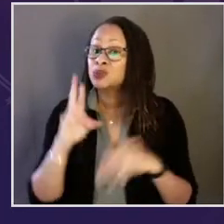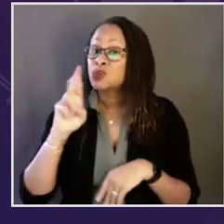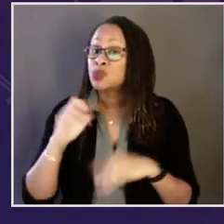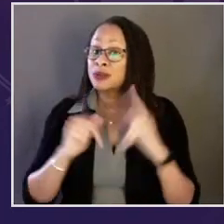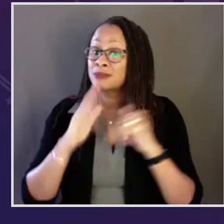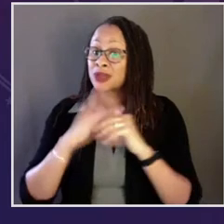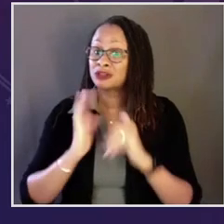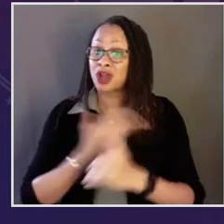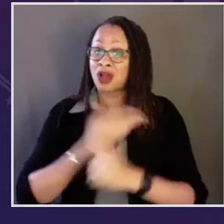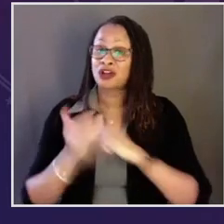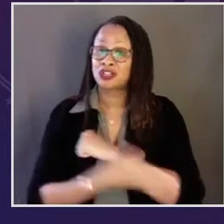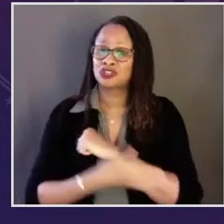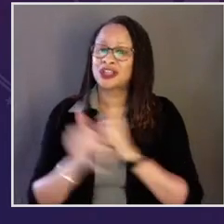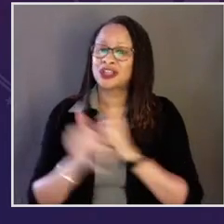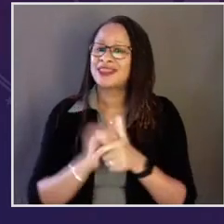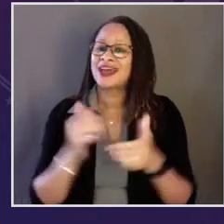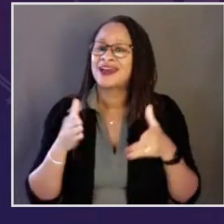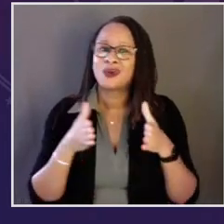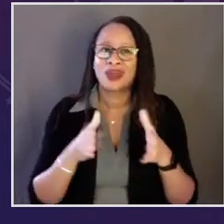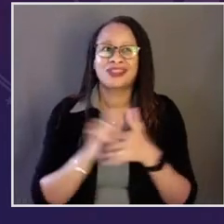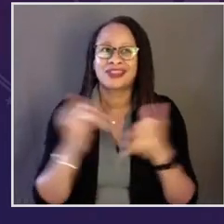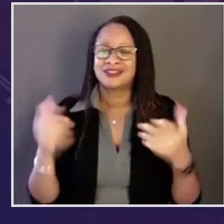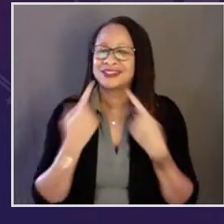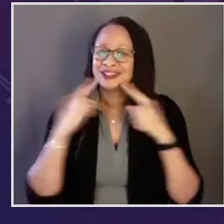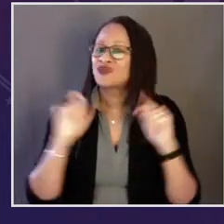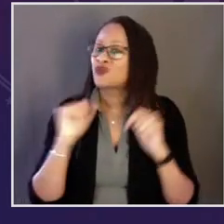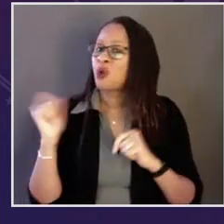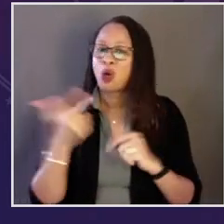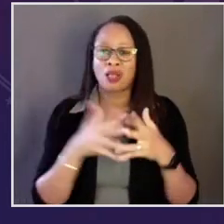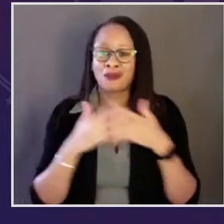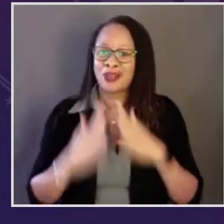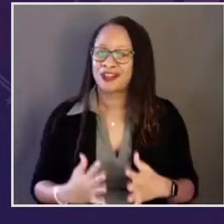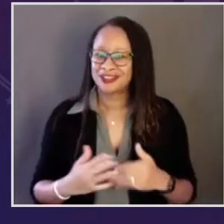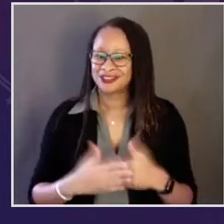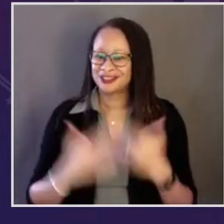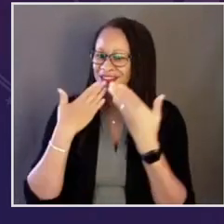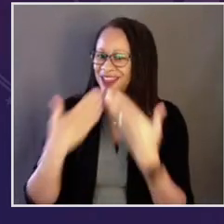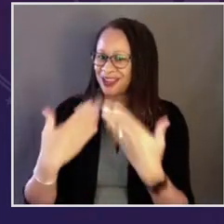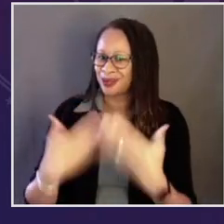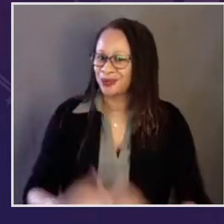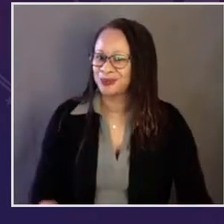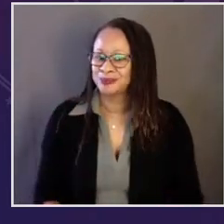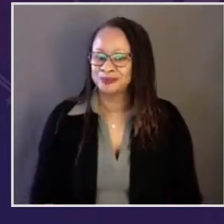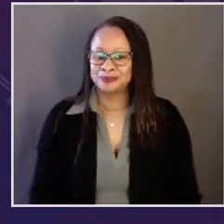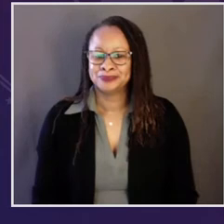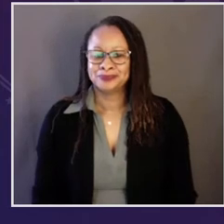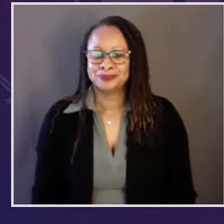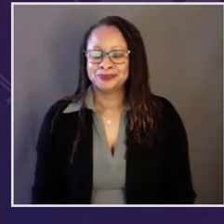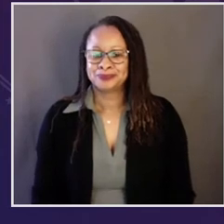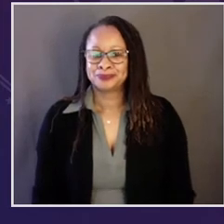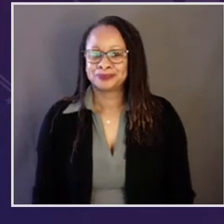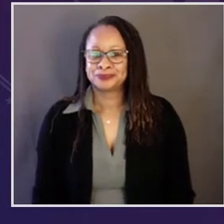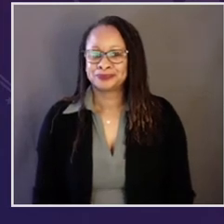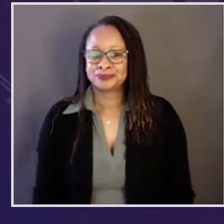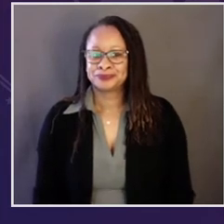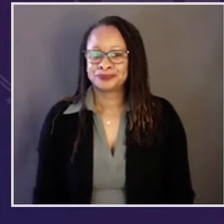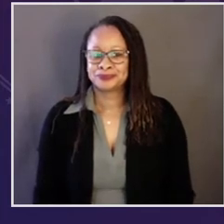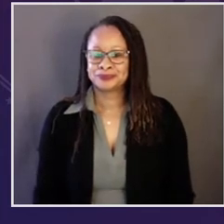nation and to rebuild our country in a way that lifts up all Americans. Thank you.